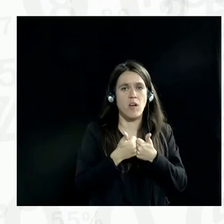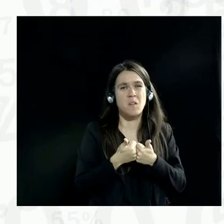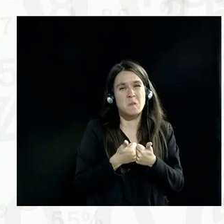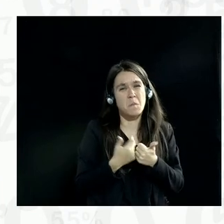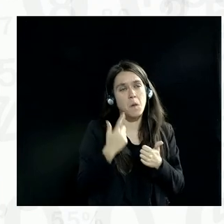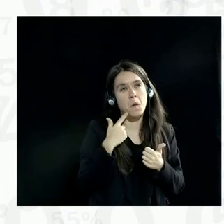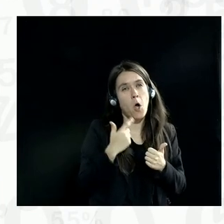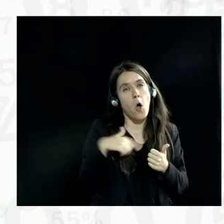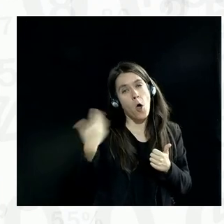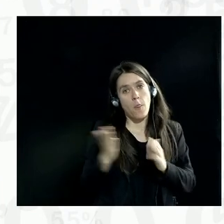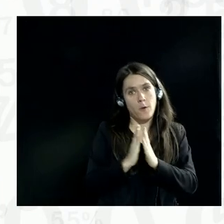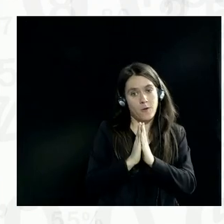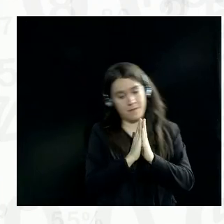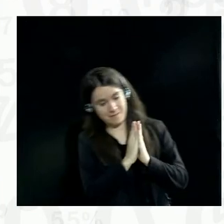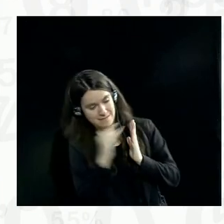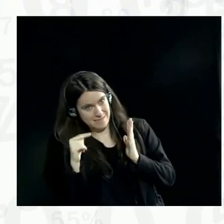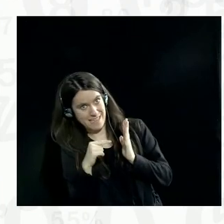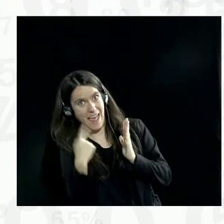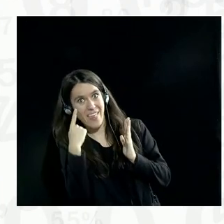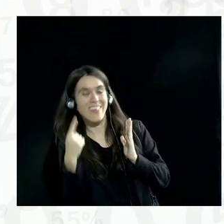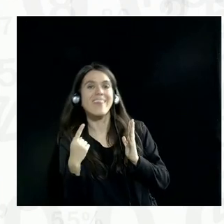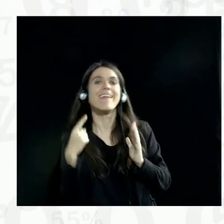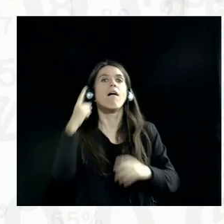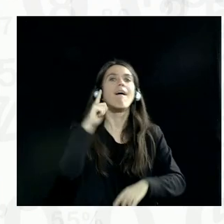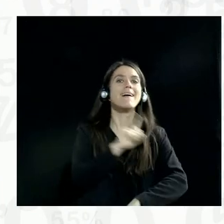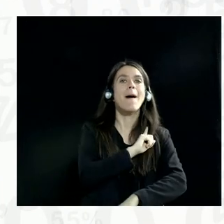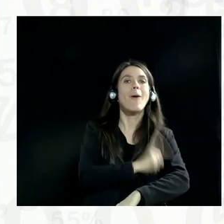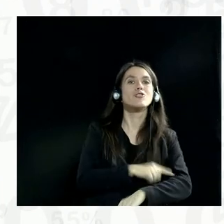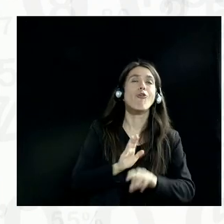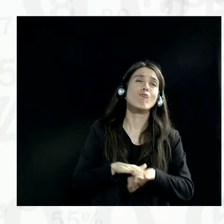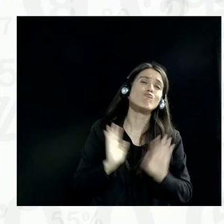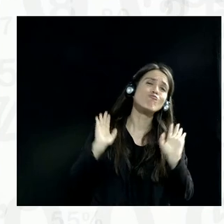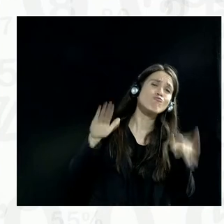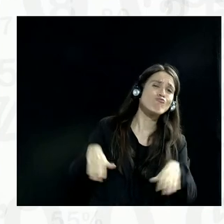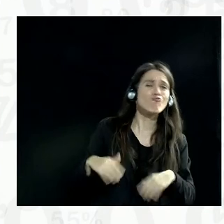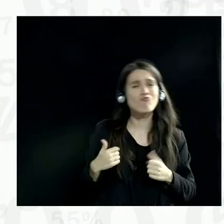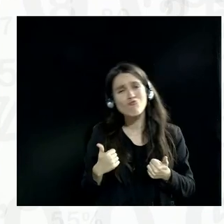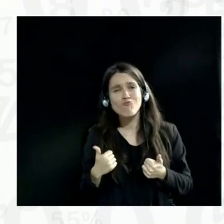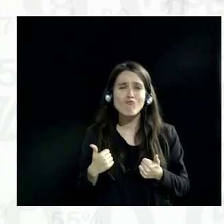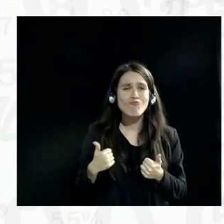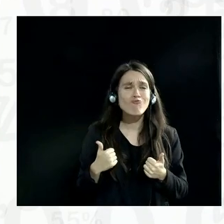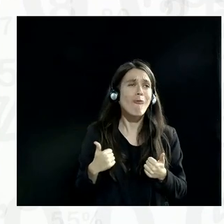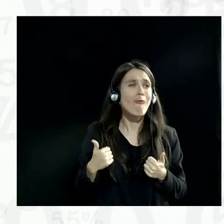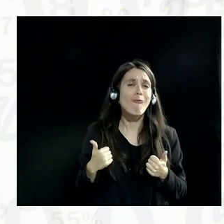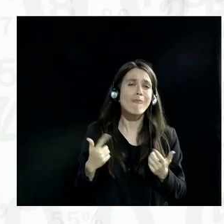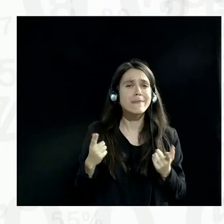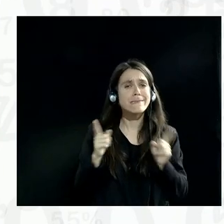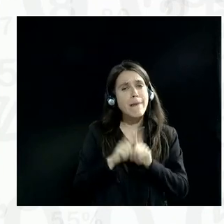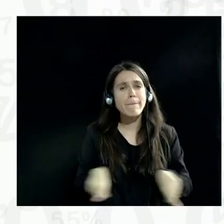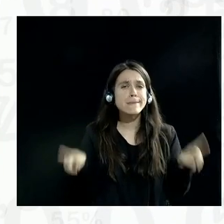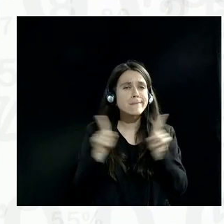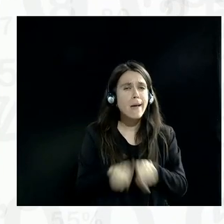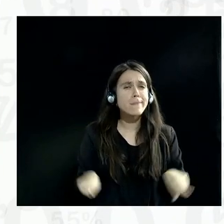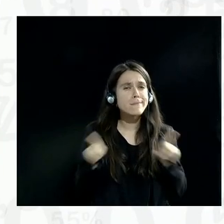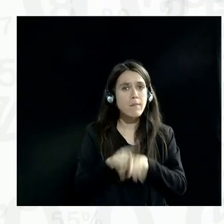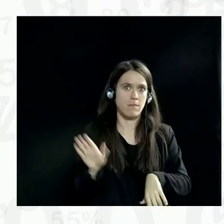side of this is that we should not take capacity for granted. It's not that capacity is going to be static over a period of time. The